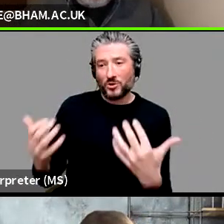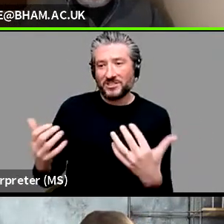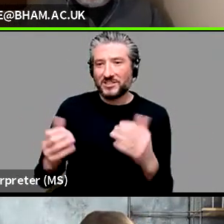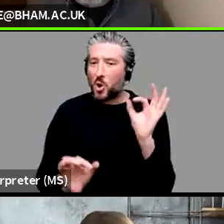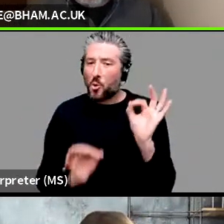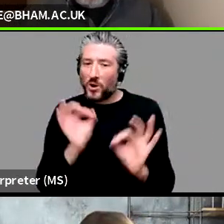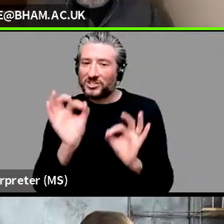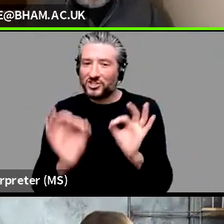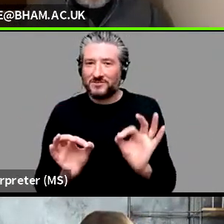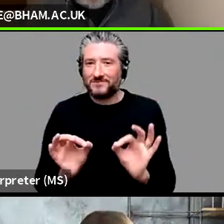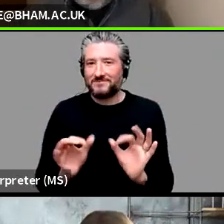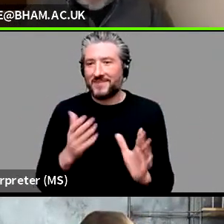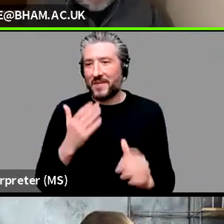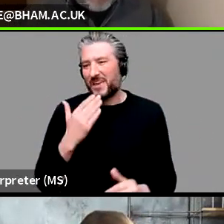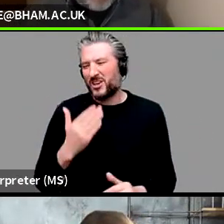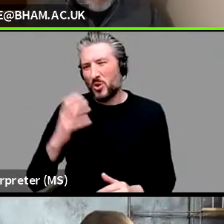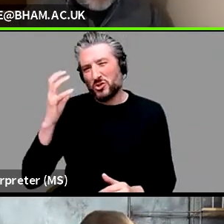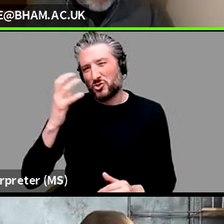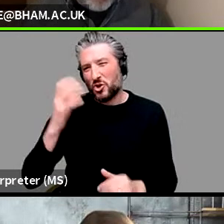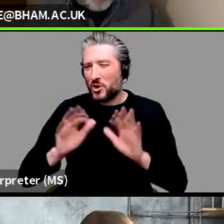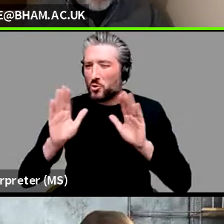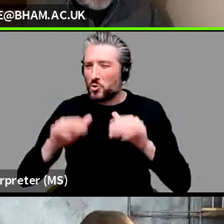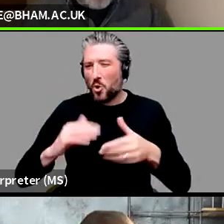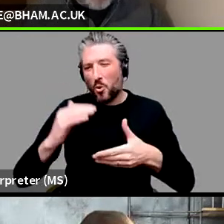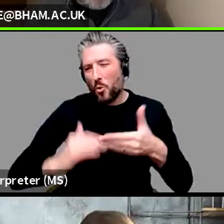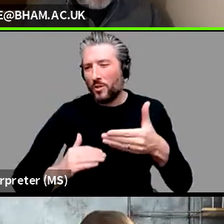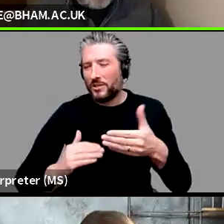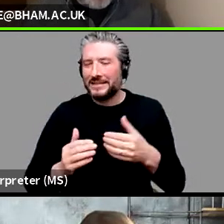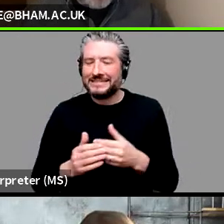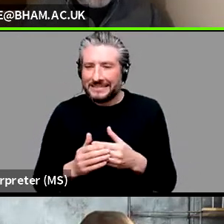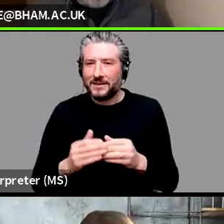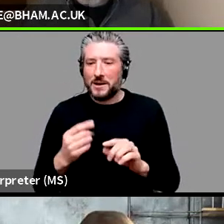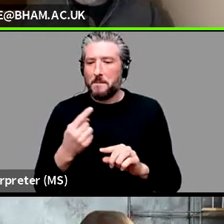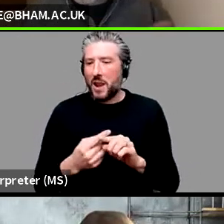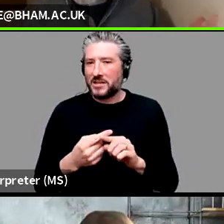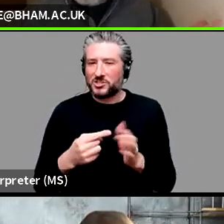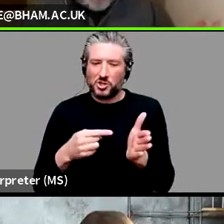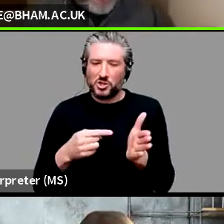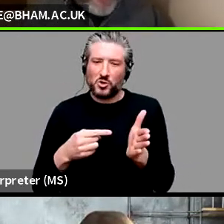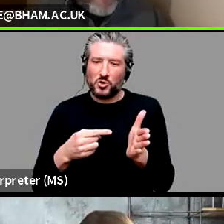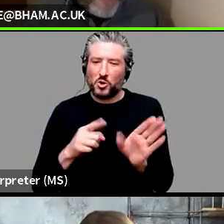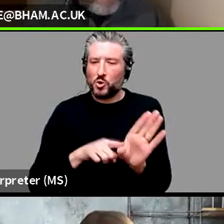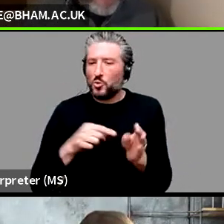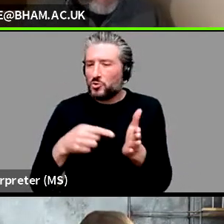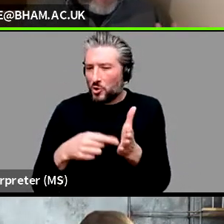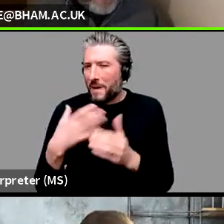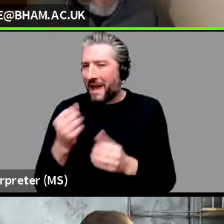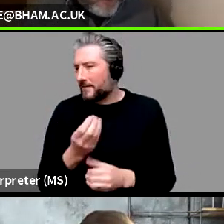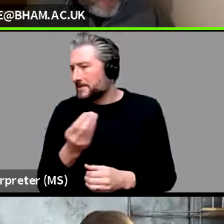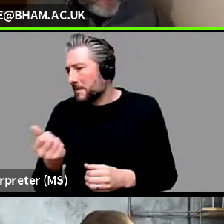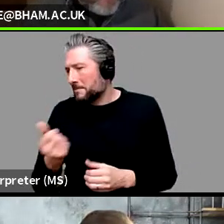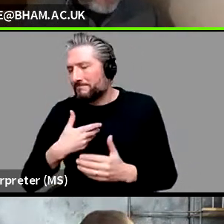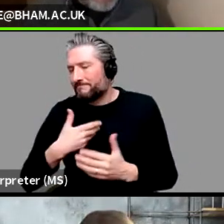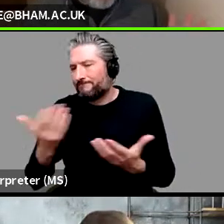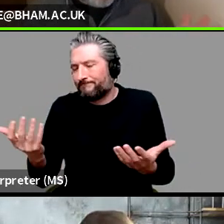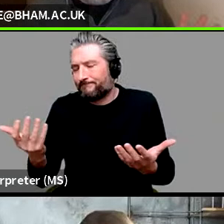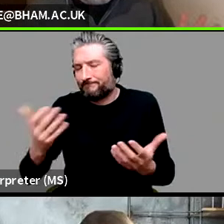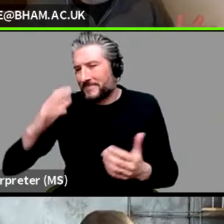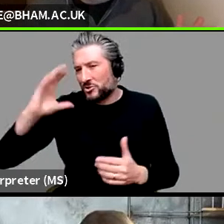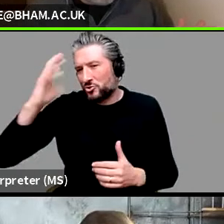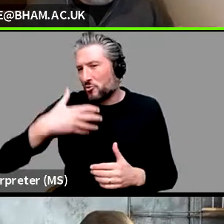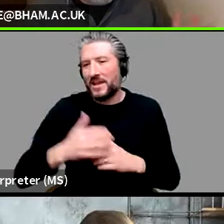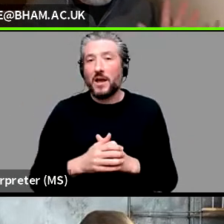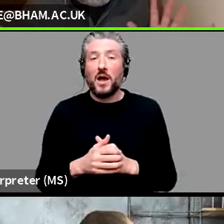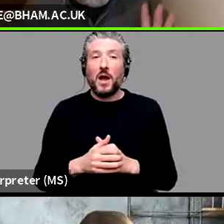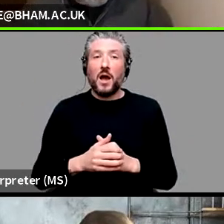sorry we didn't get them all in. Um, and there was a couple on YouTube as well. Um, I want to just say we've had about, I don't think anyone could really see this